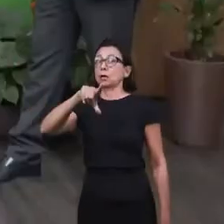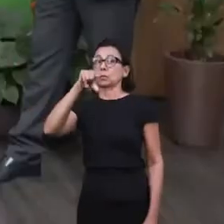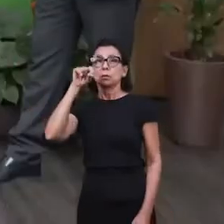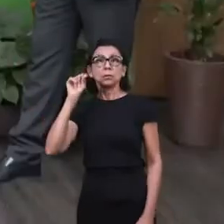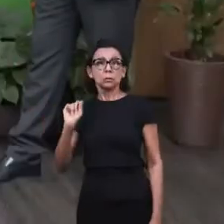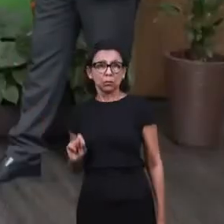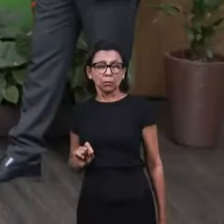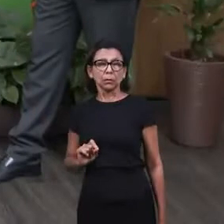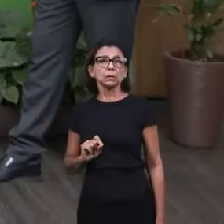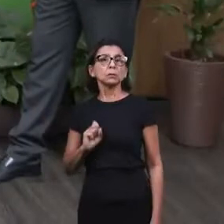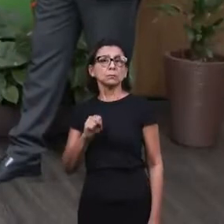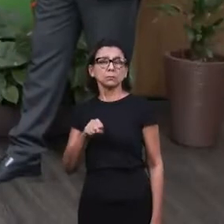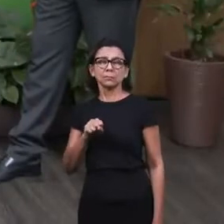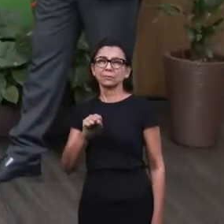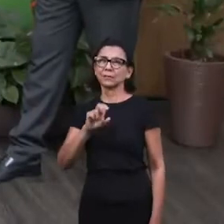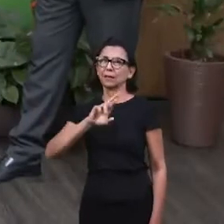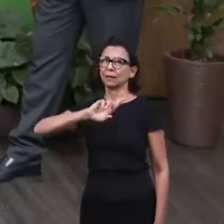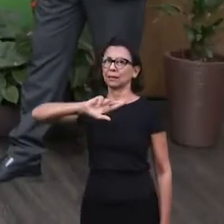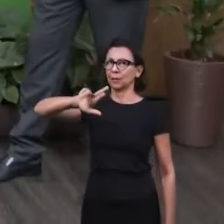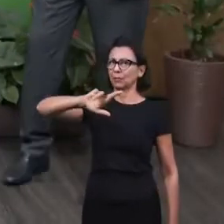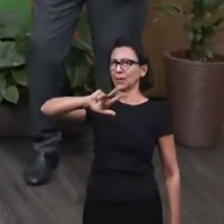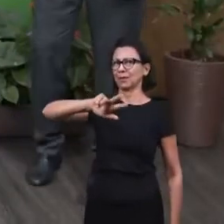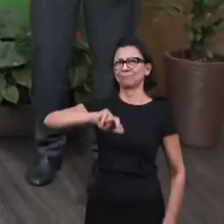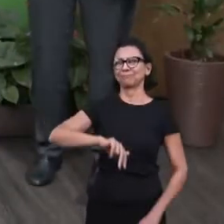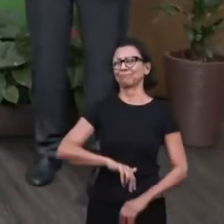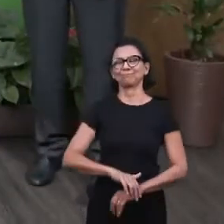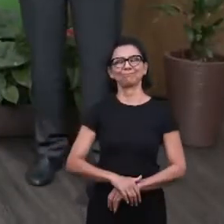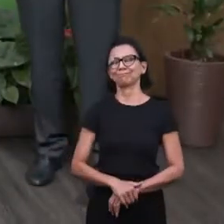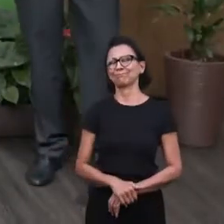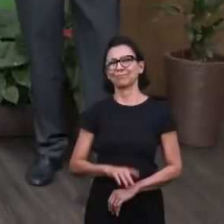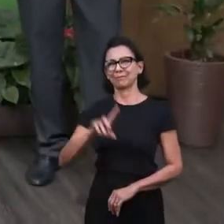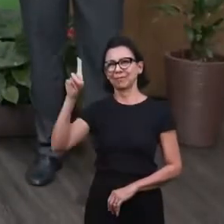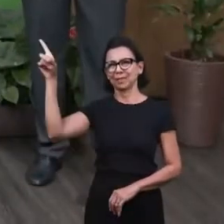But the choice is not made by God.